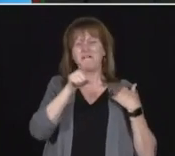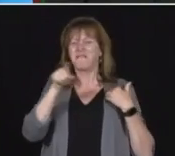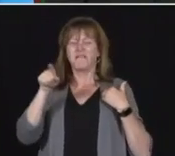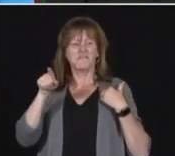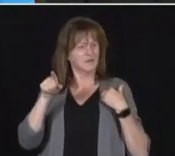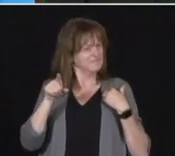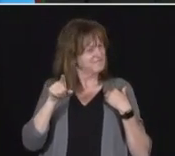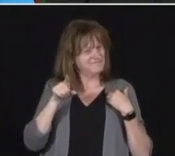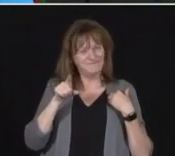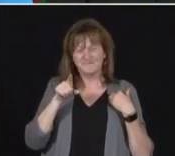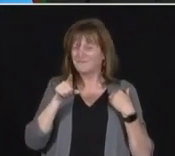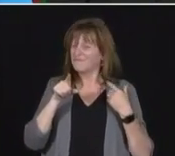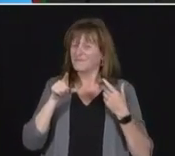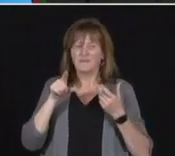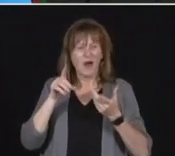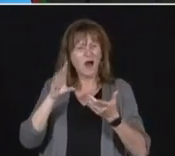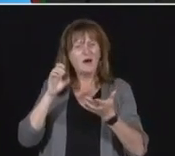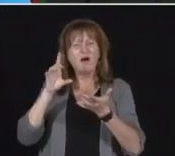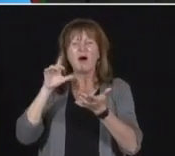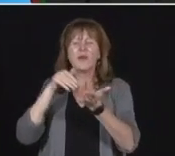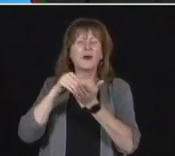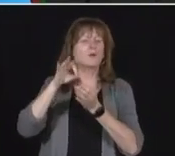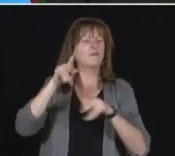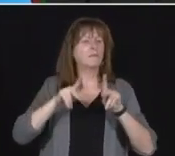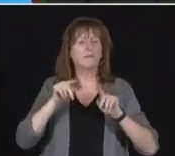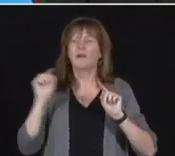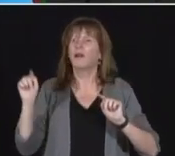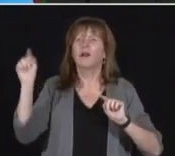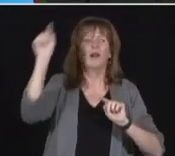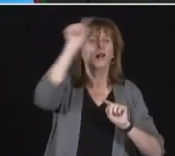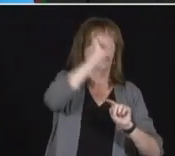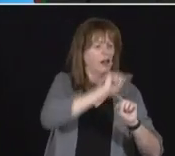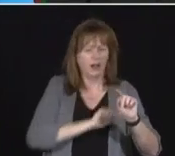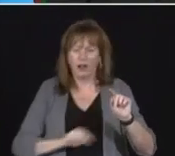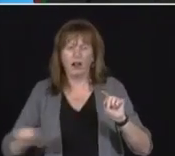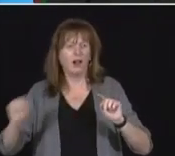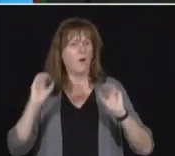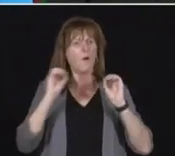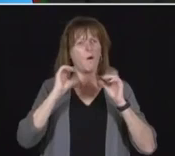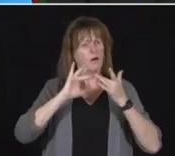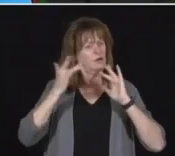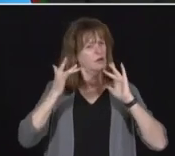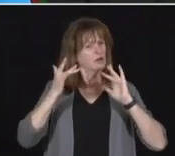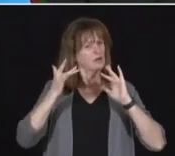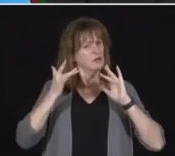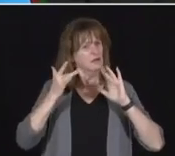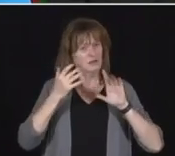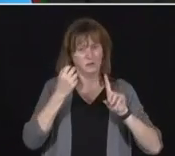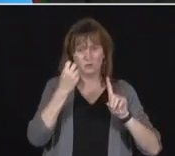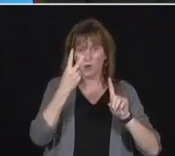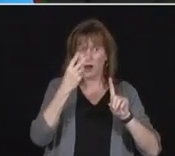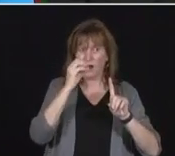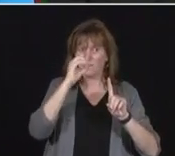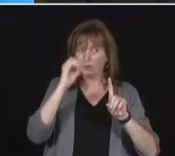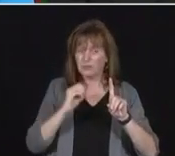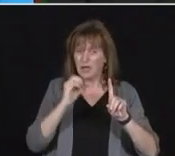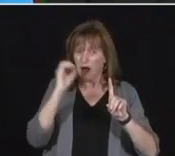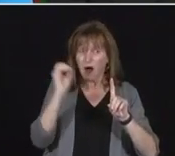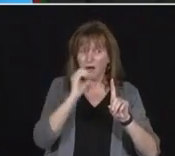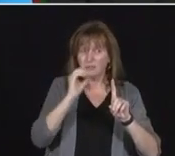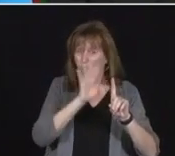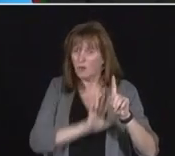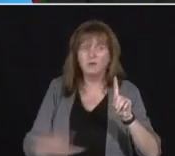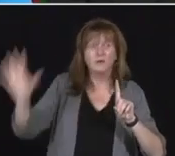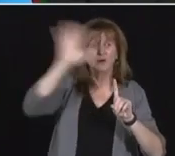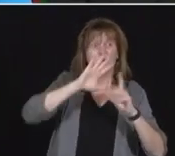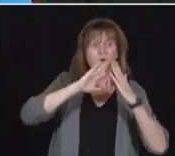in Ontario who lack this critical infrastructure. 12% of Ontario communities still don't